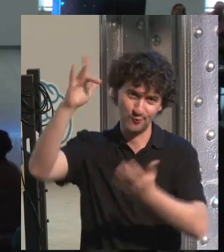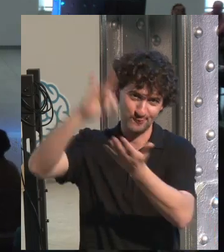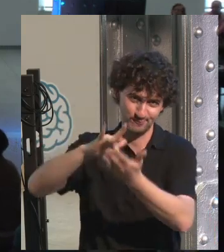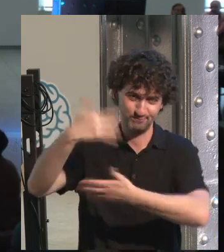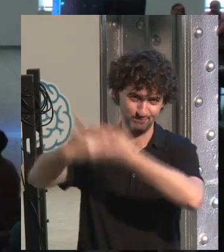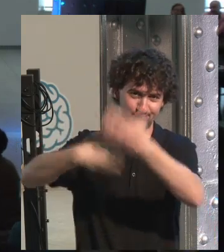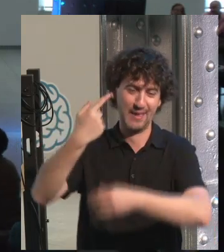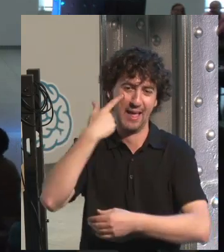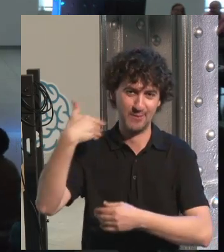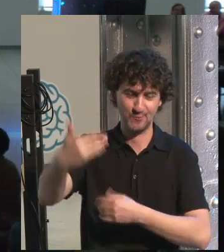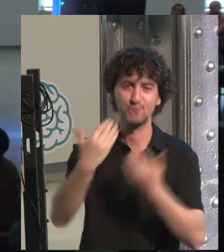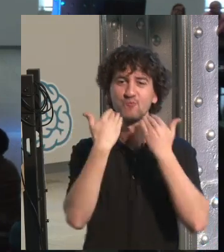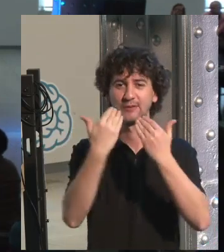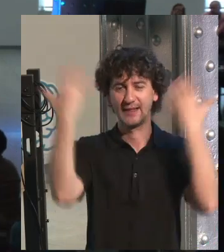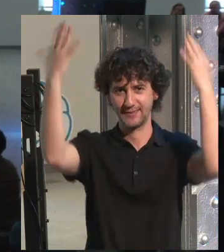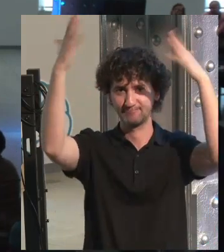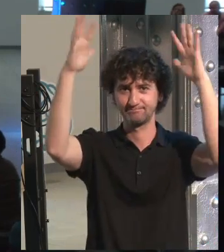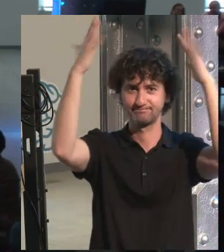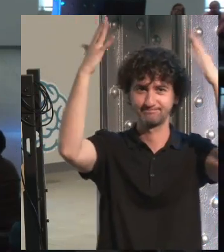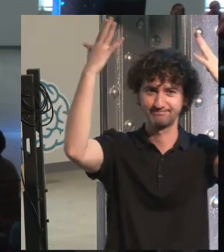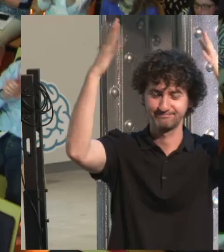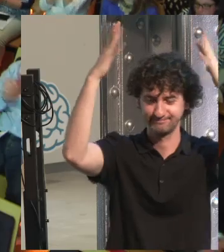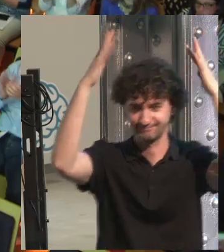for a different moment. Thank you very much.